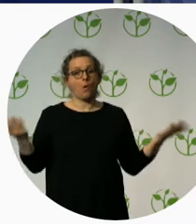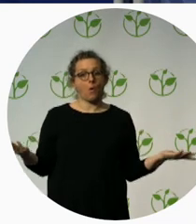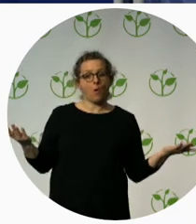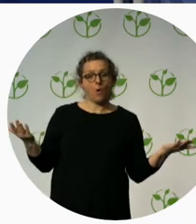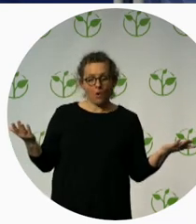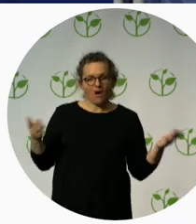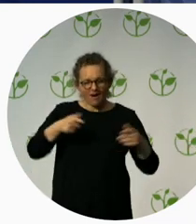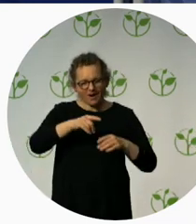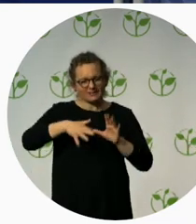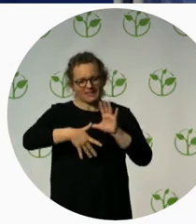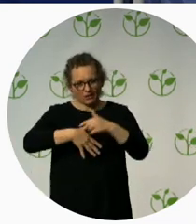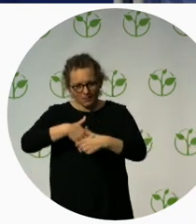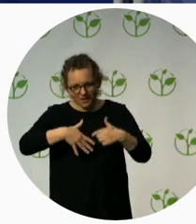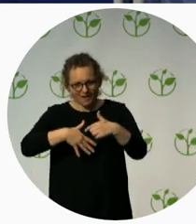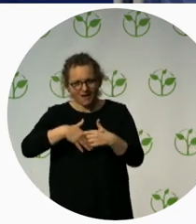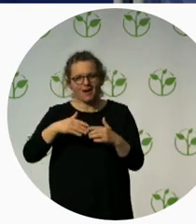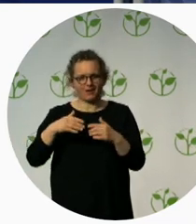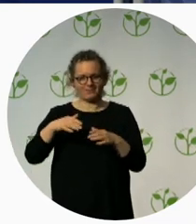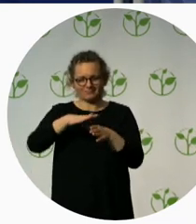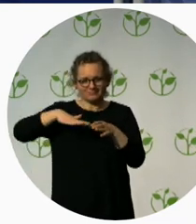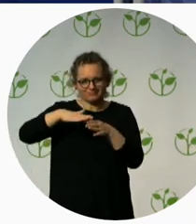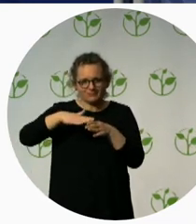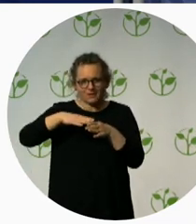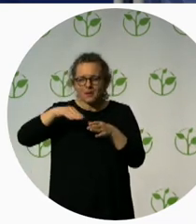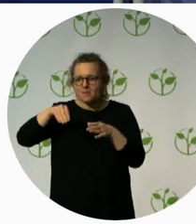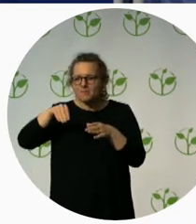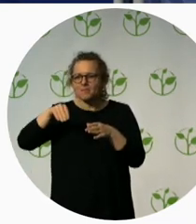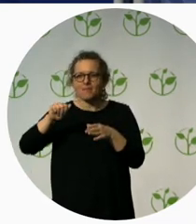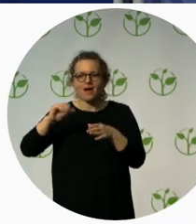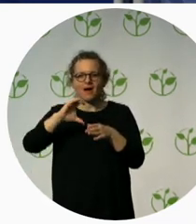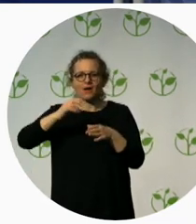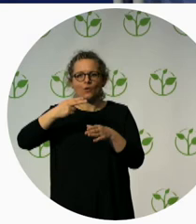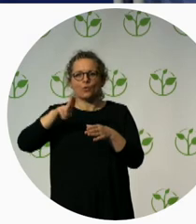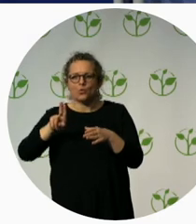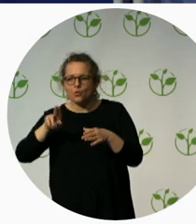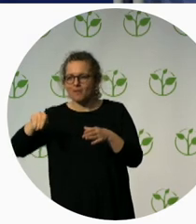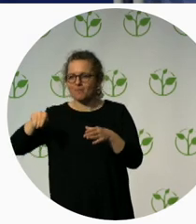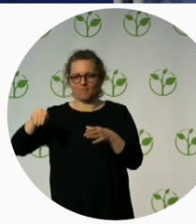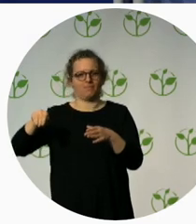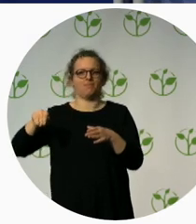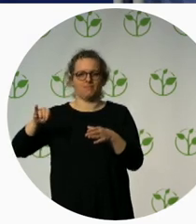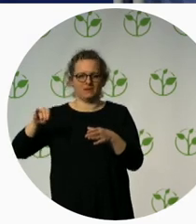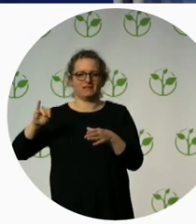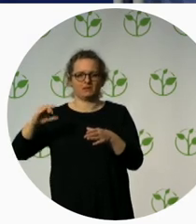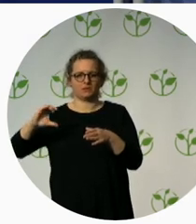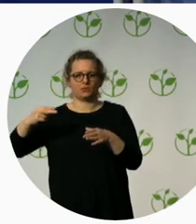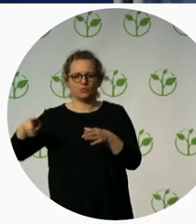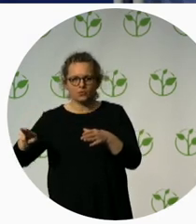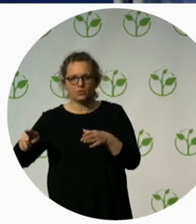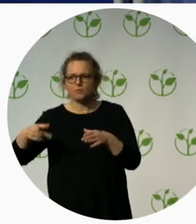reaching out to other organizations that we maybe haven't worked with before and actually